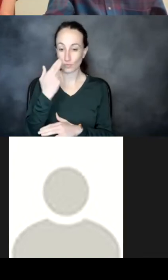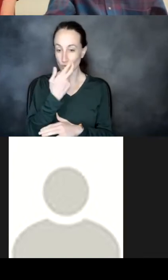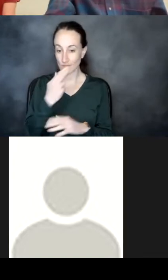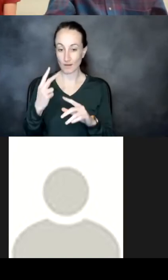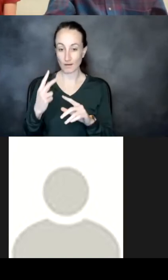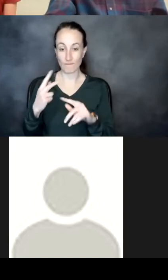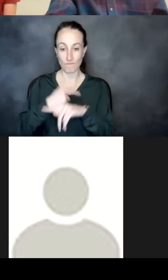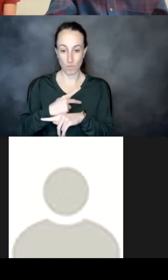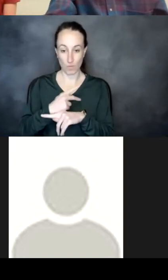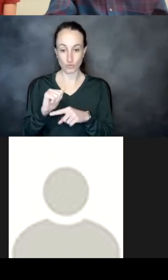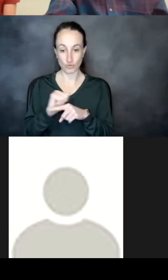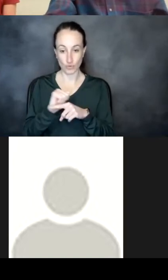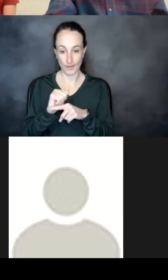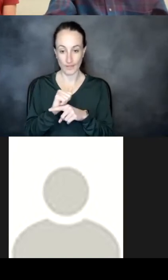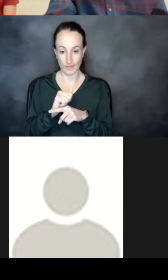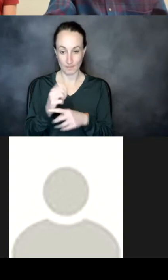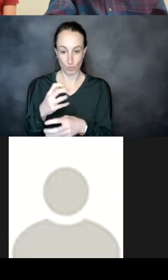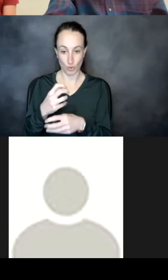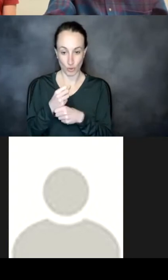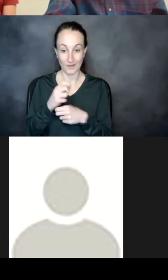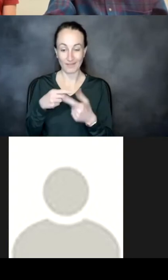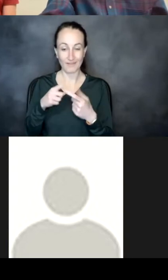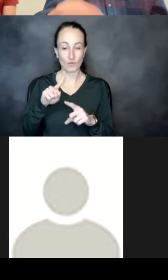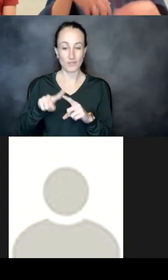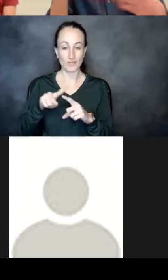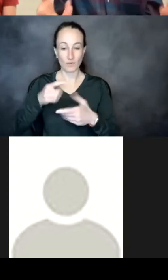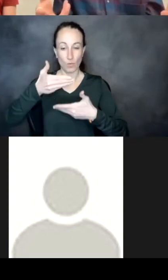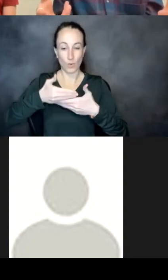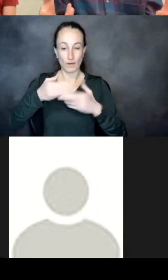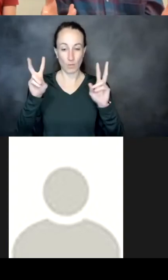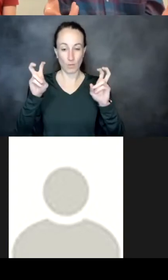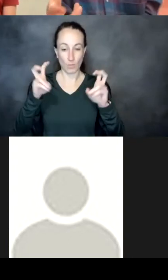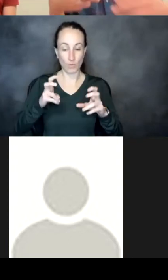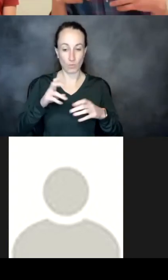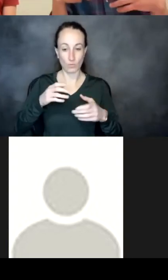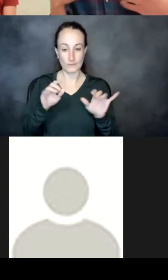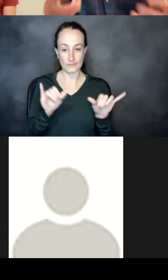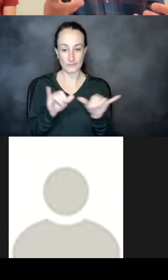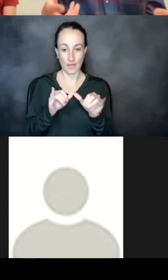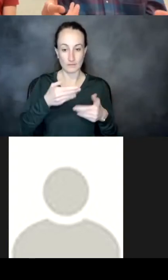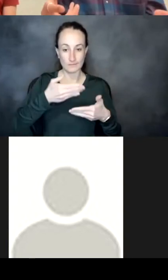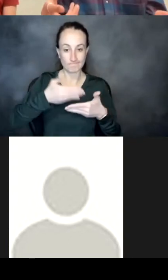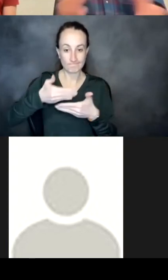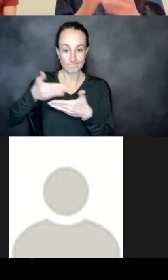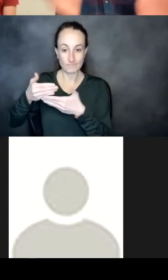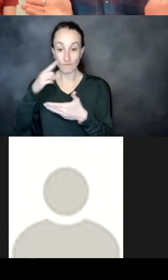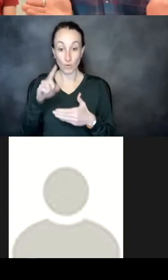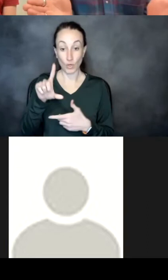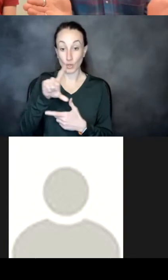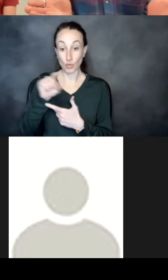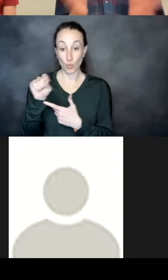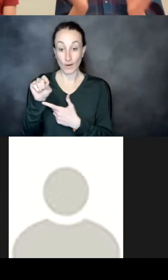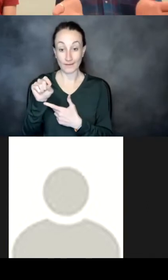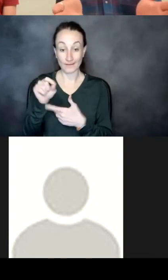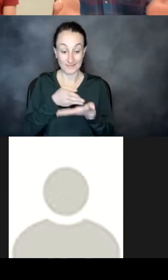and then we just for a bunch of different window sizes uh and for 20 segments per window size just randomly